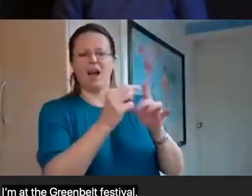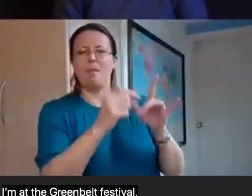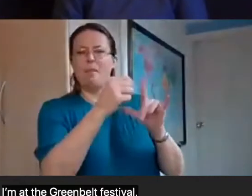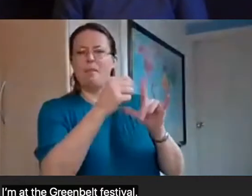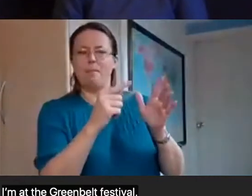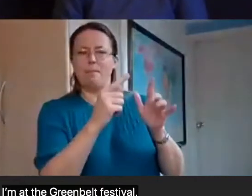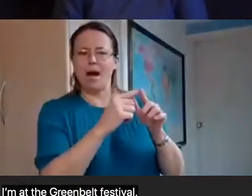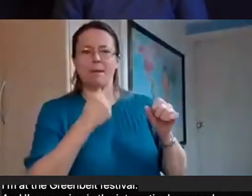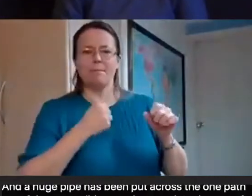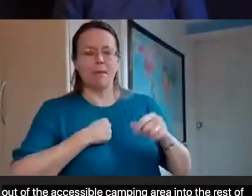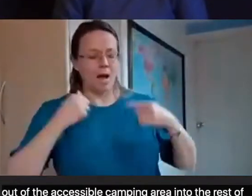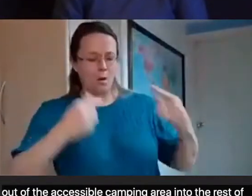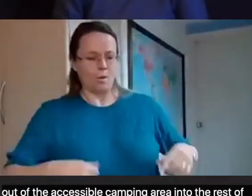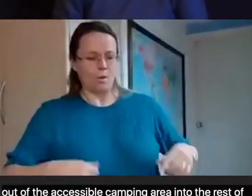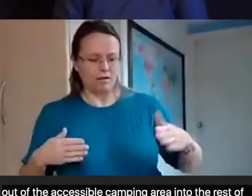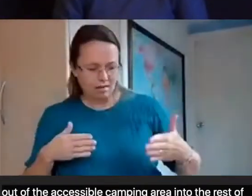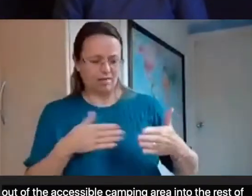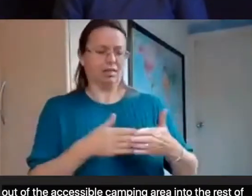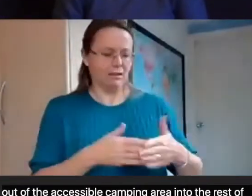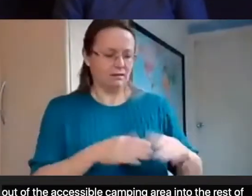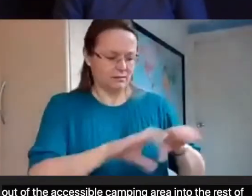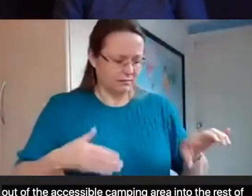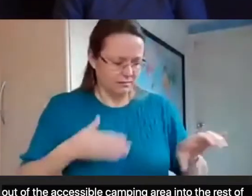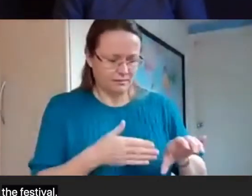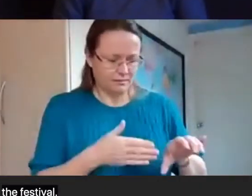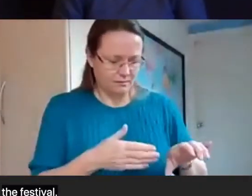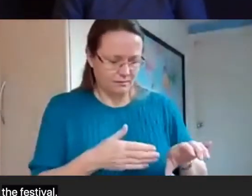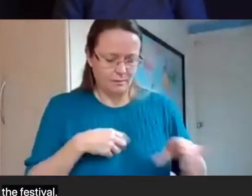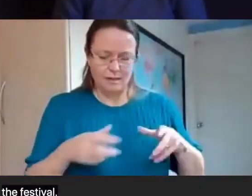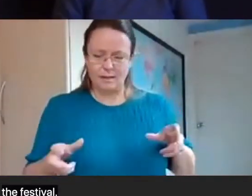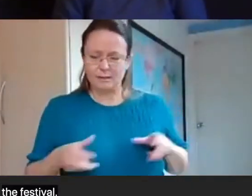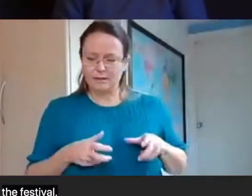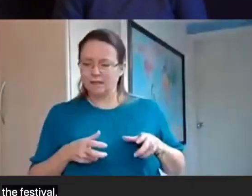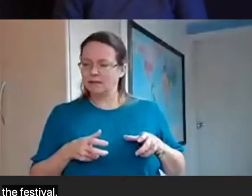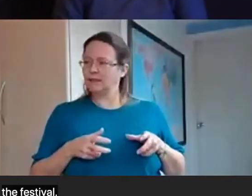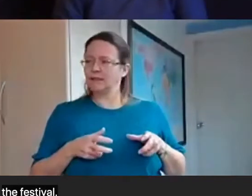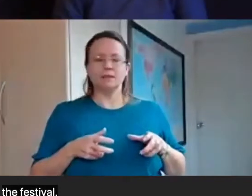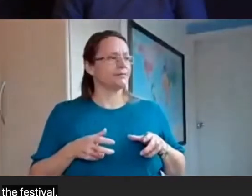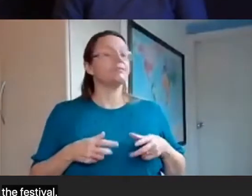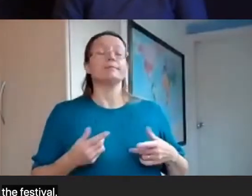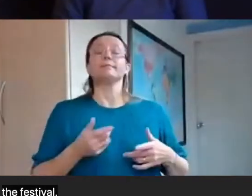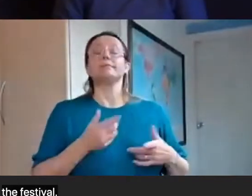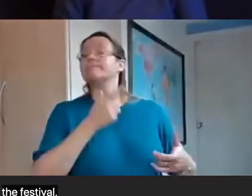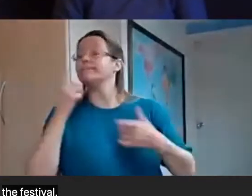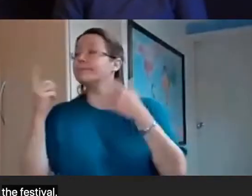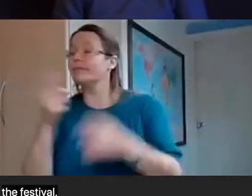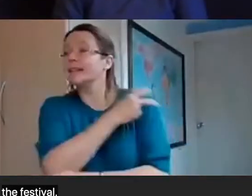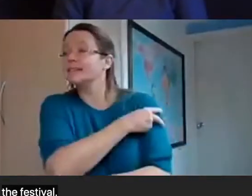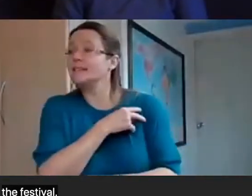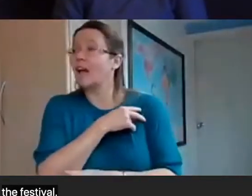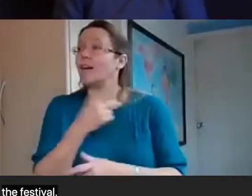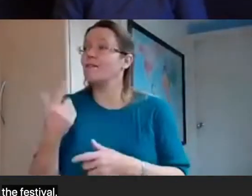won't go over this pipe. So I'm stuck on the outside of the festival. And I had to find a staff member to beg for access to a Christian